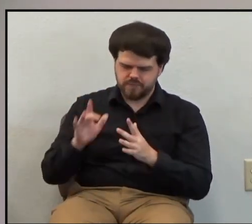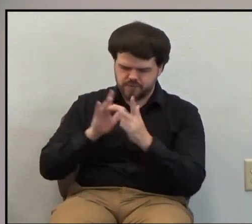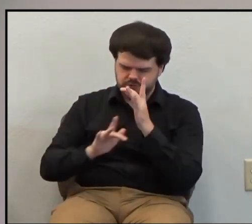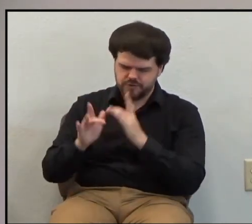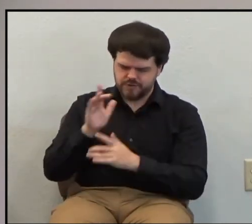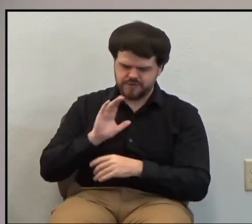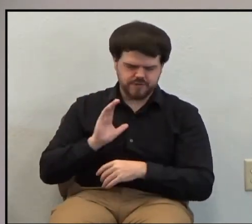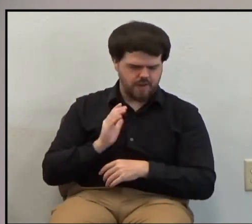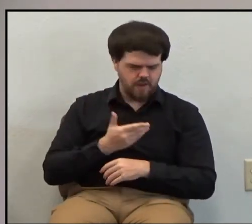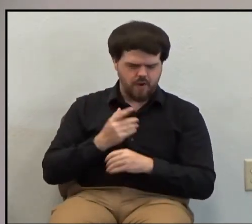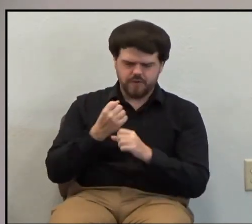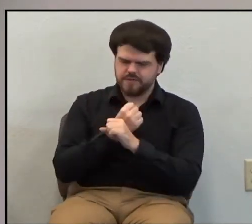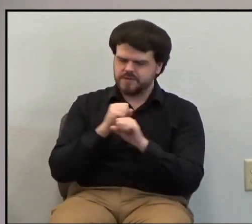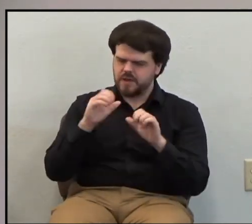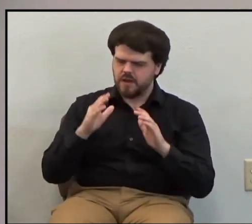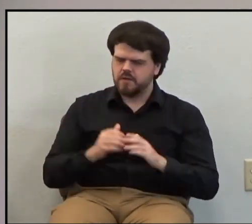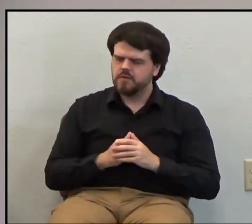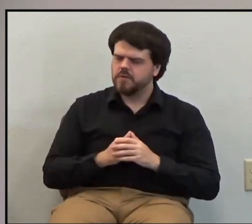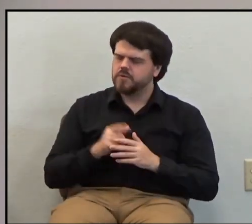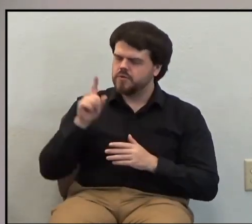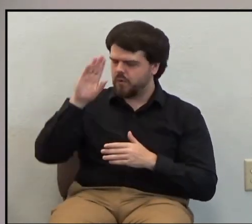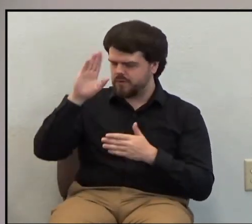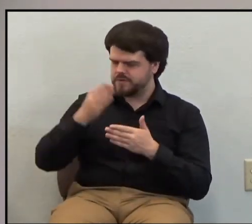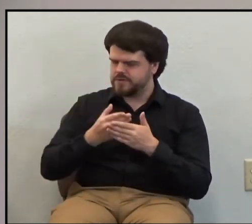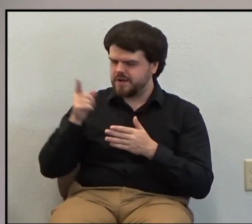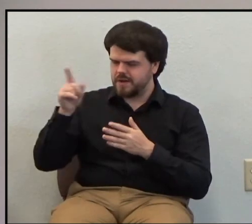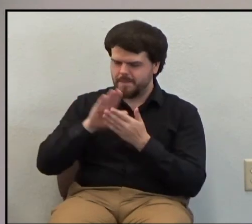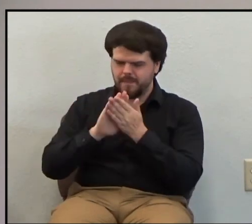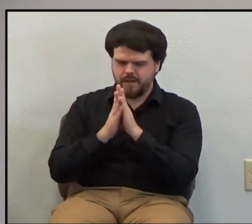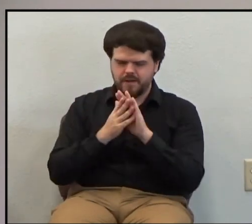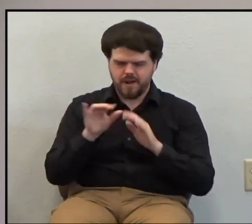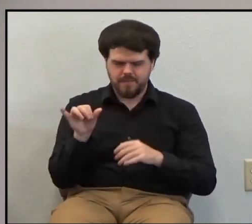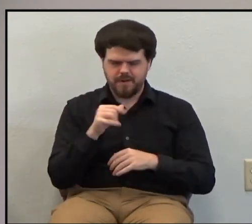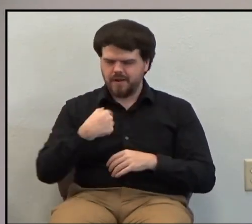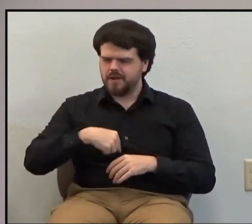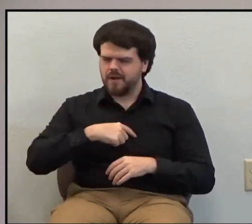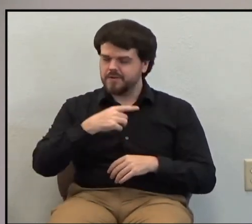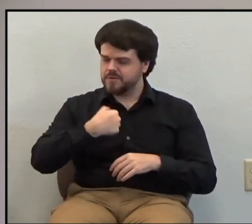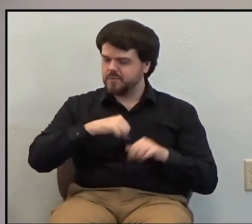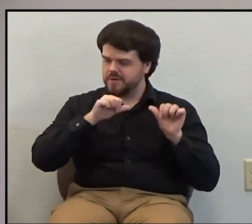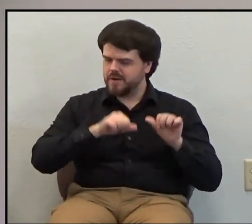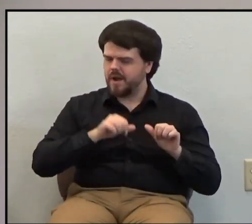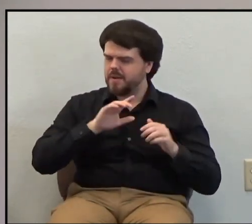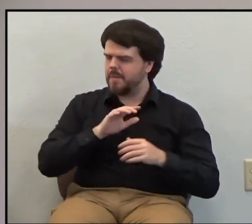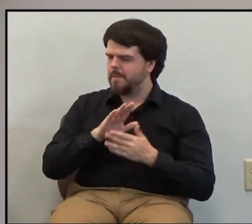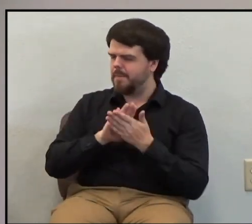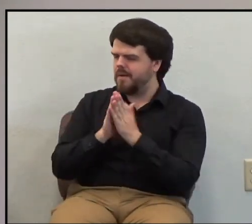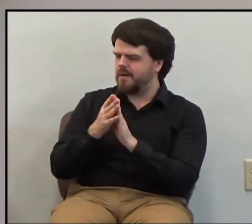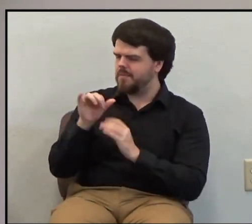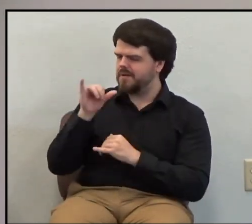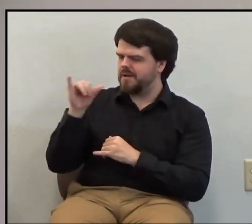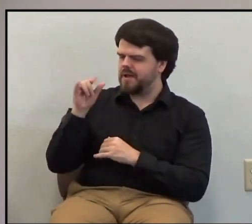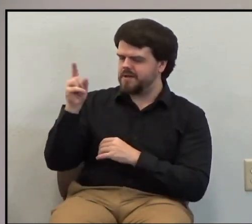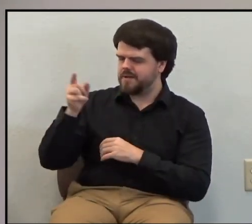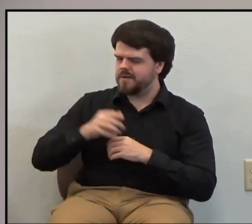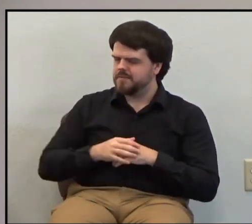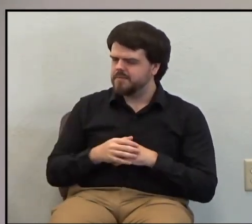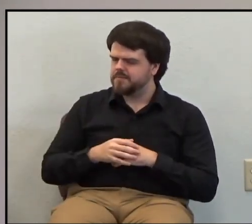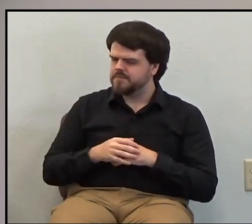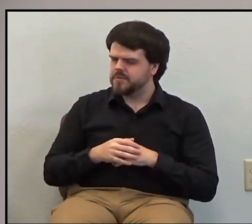Jesus our Savior, your Son who became one of us so that we could become like him, children of God.